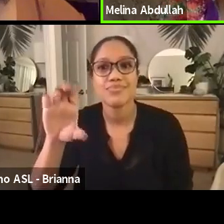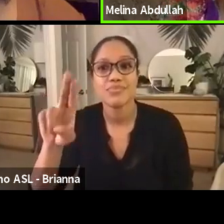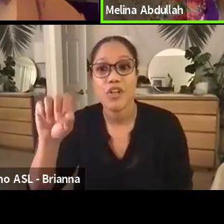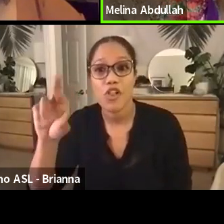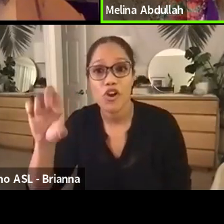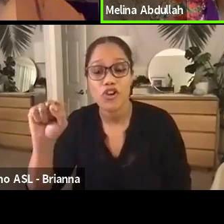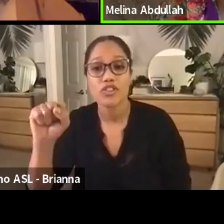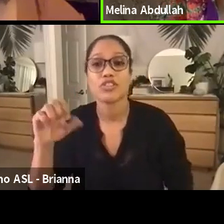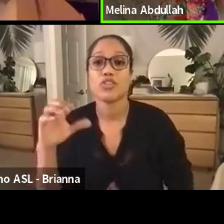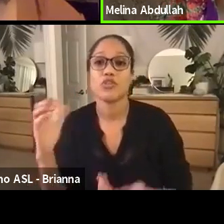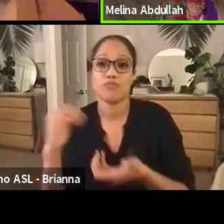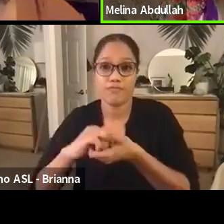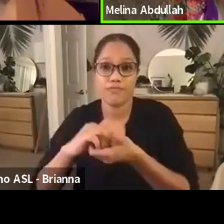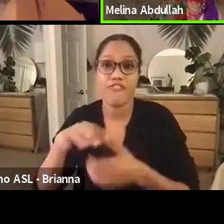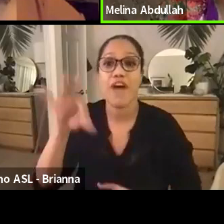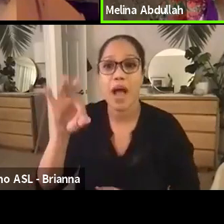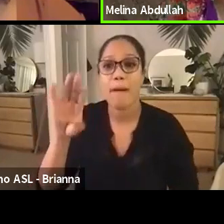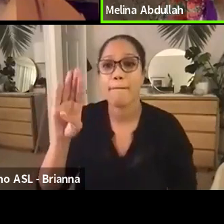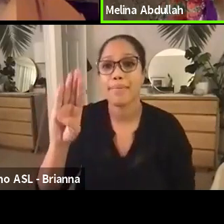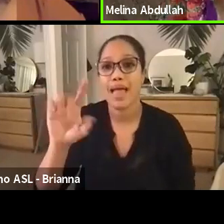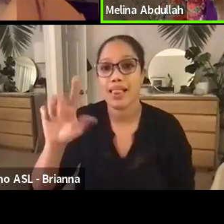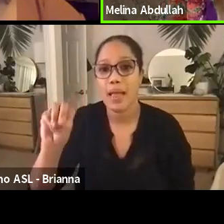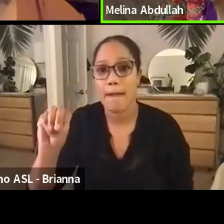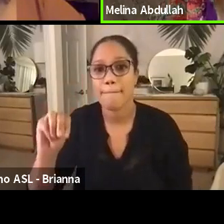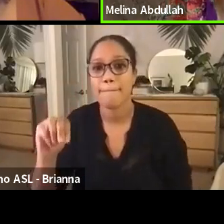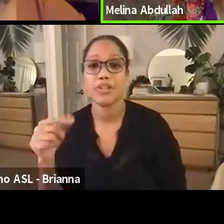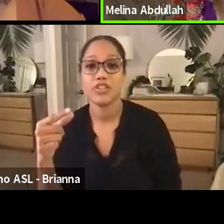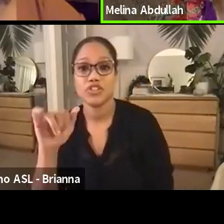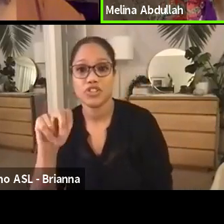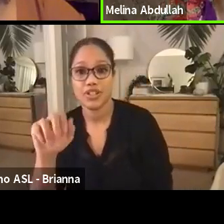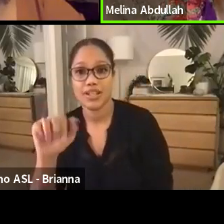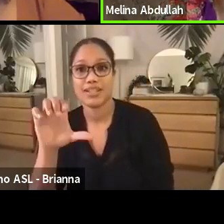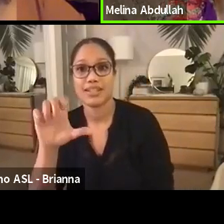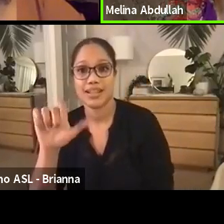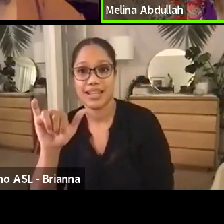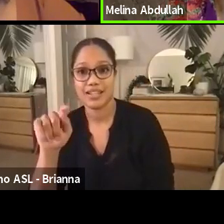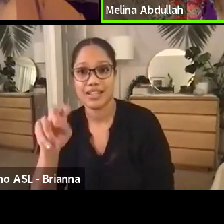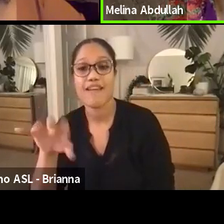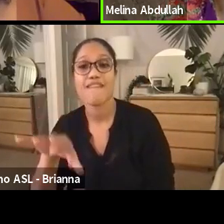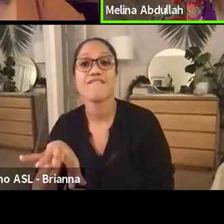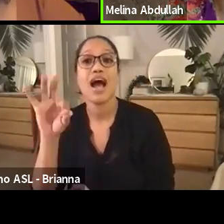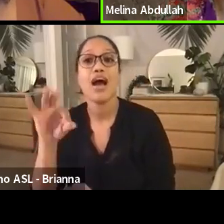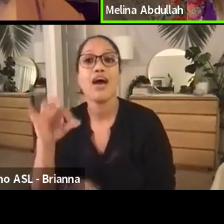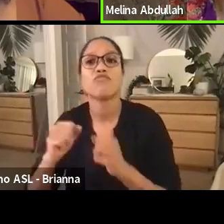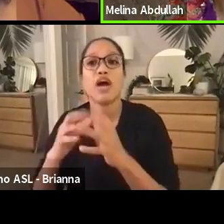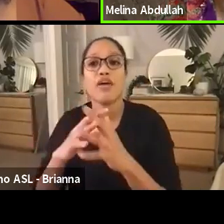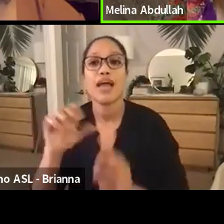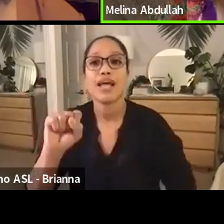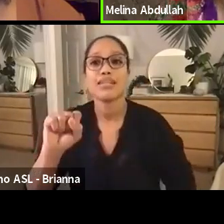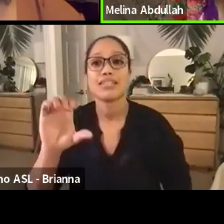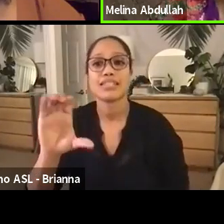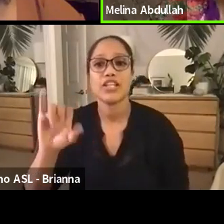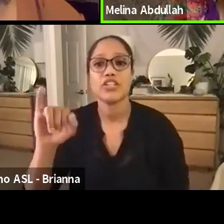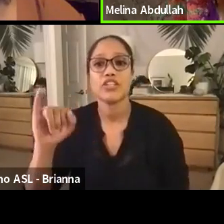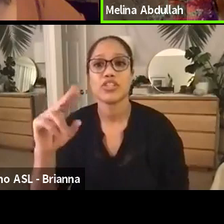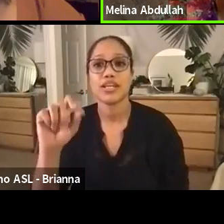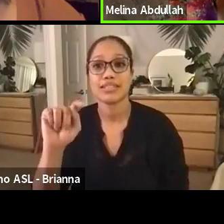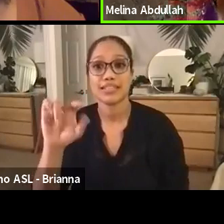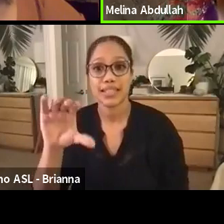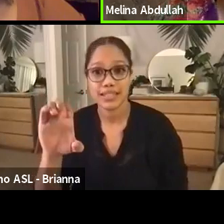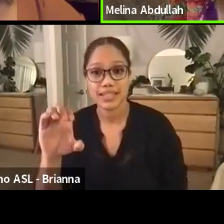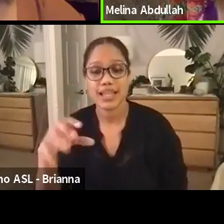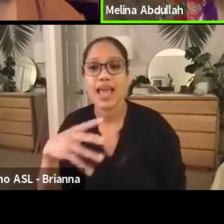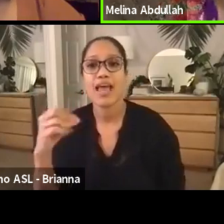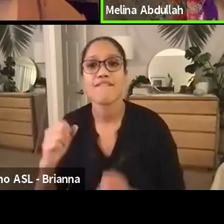Gina Clayton Johnson, founder of SE Justice, and also part of the Movement for Black Lives. And our